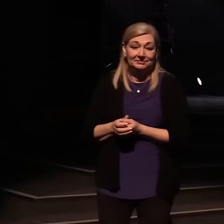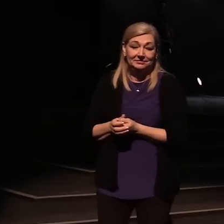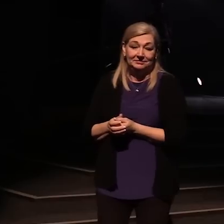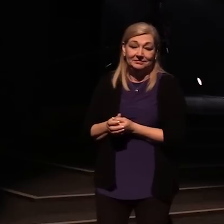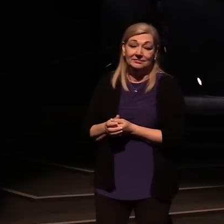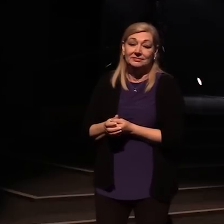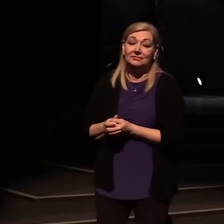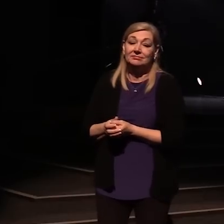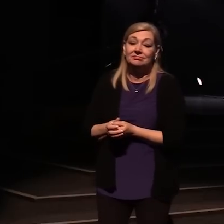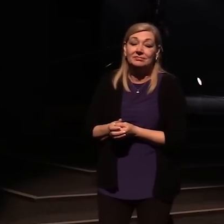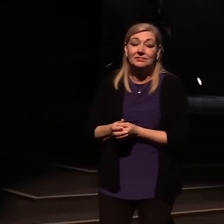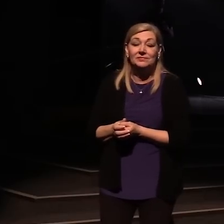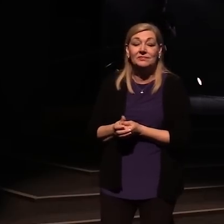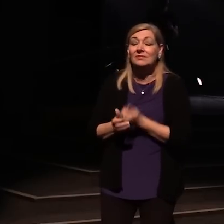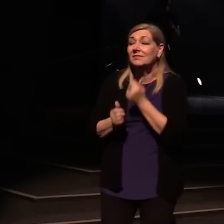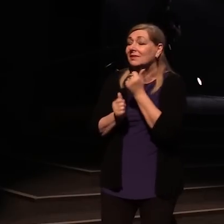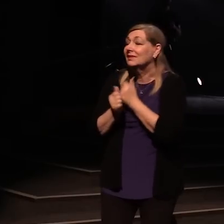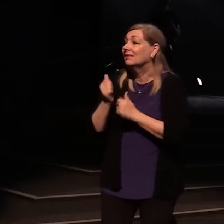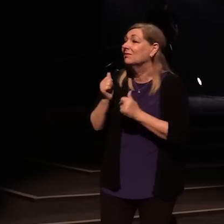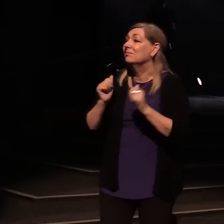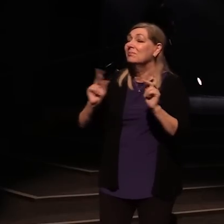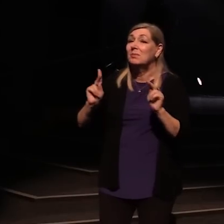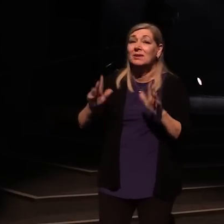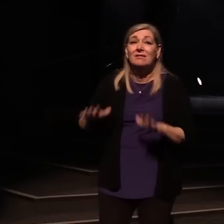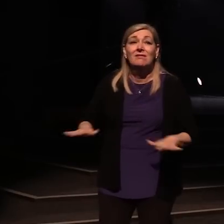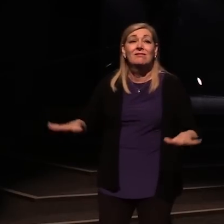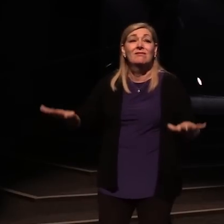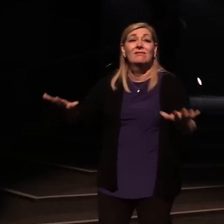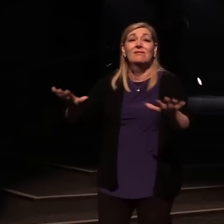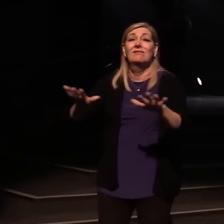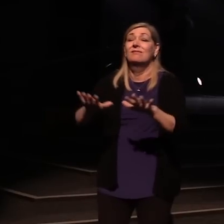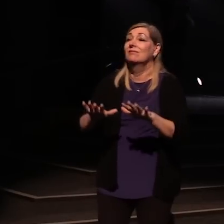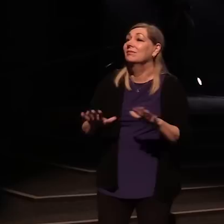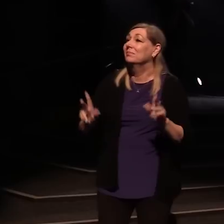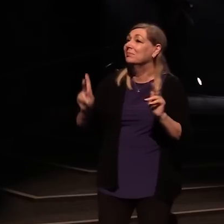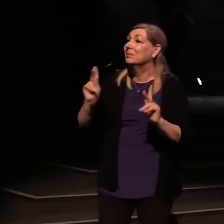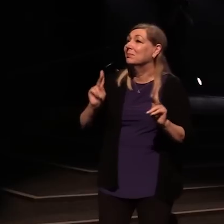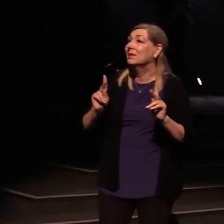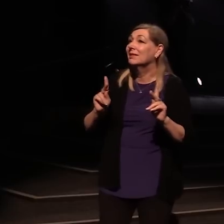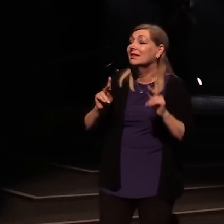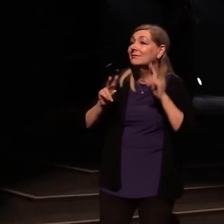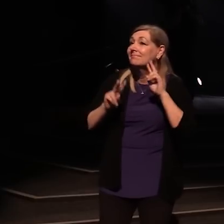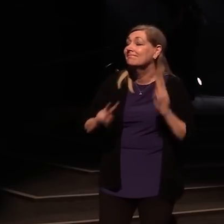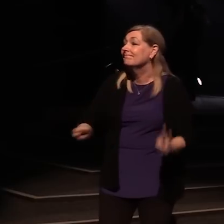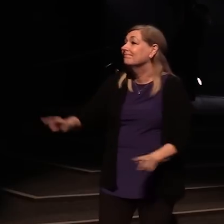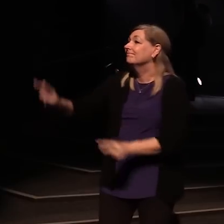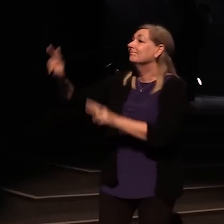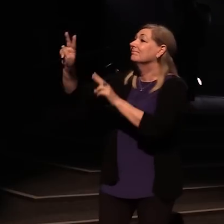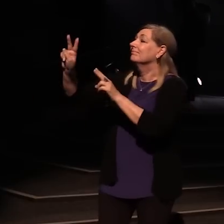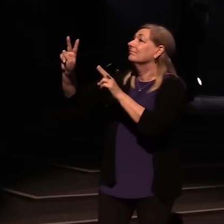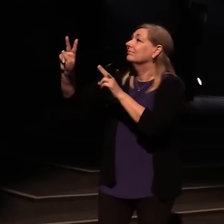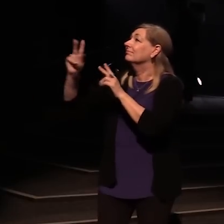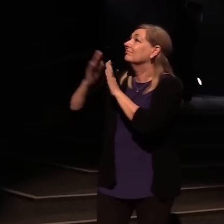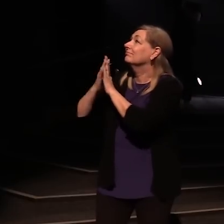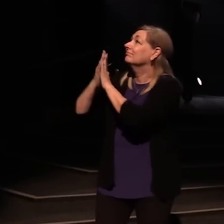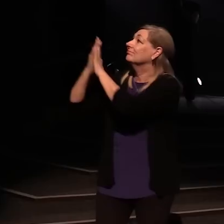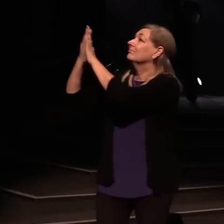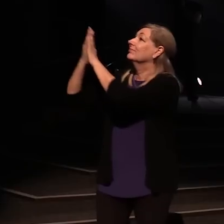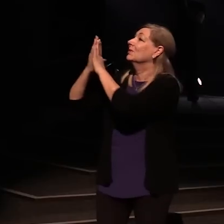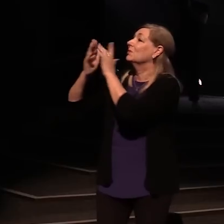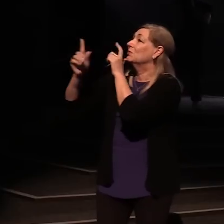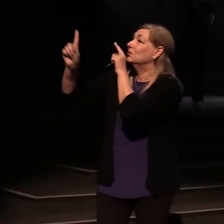May every eye and every heart Be fixed upon the face of Jesus